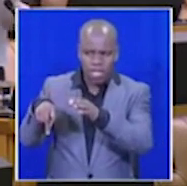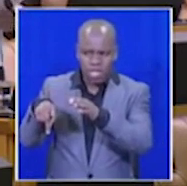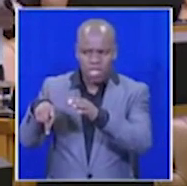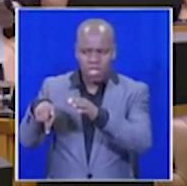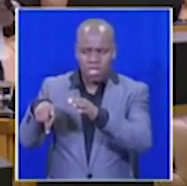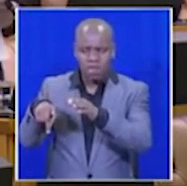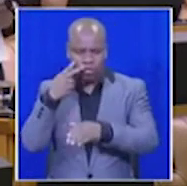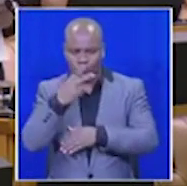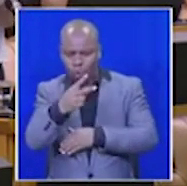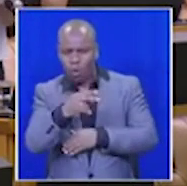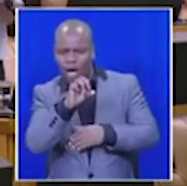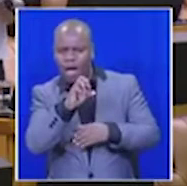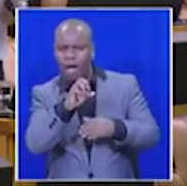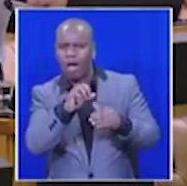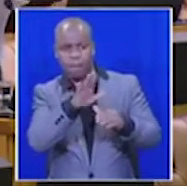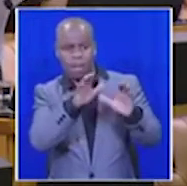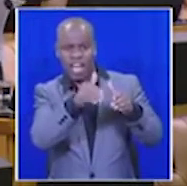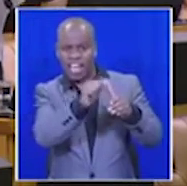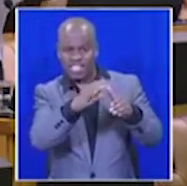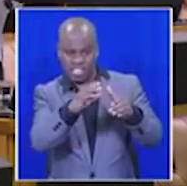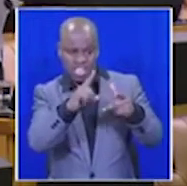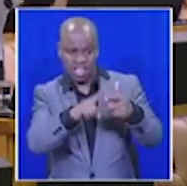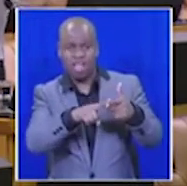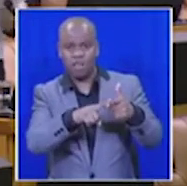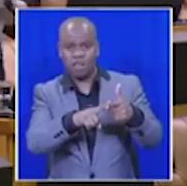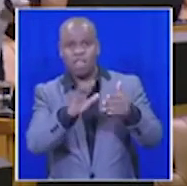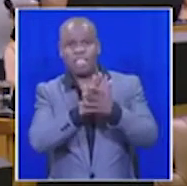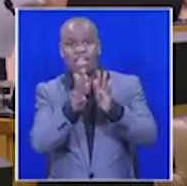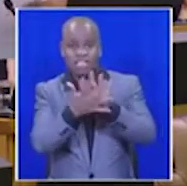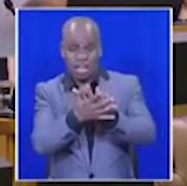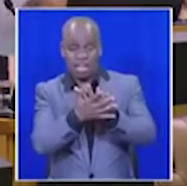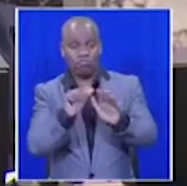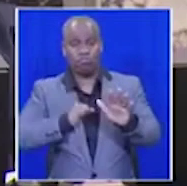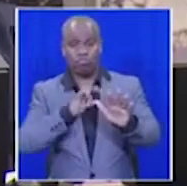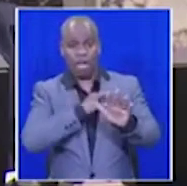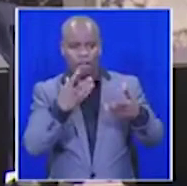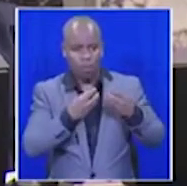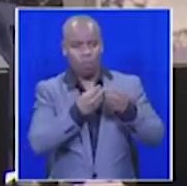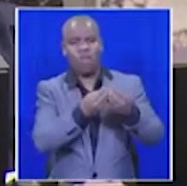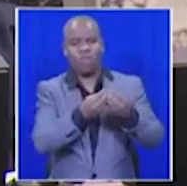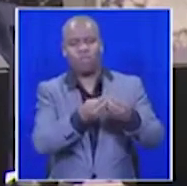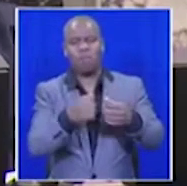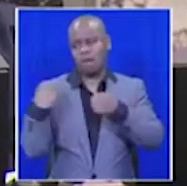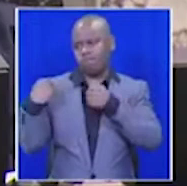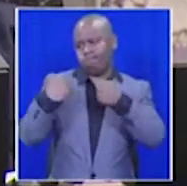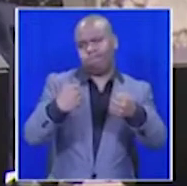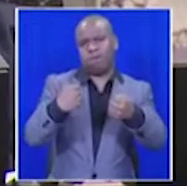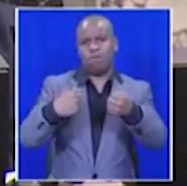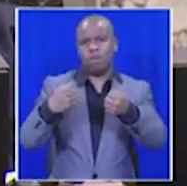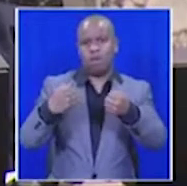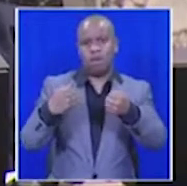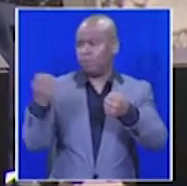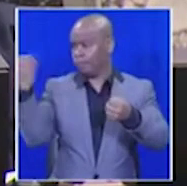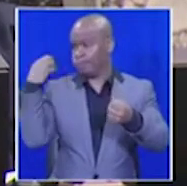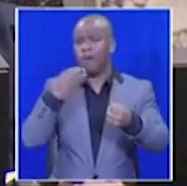officials, just a day before a by-election, brought in trucks of food parcels, and we've got the photos here. And this is not an isolated